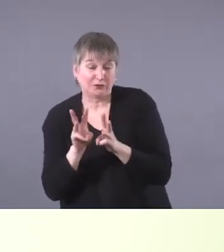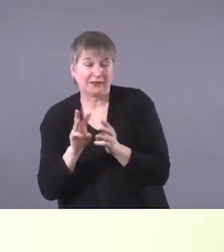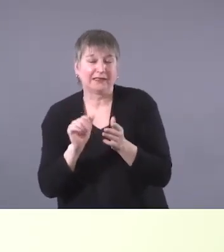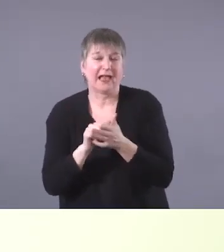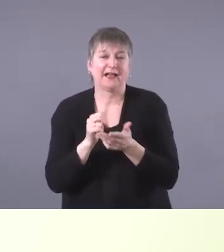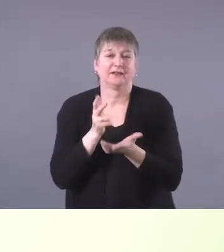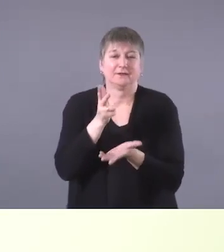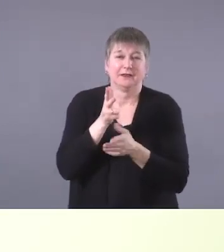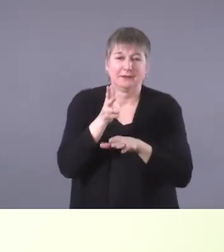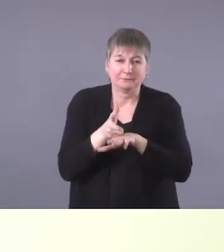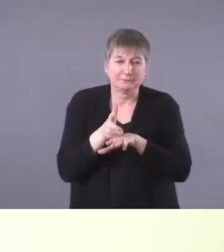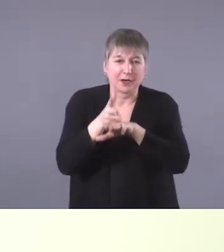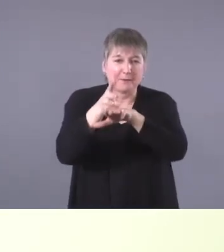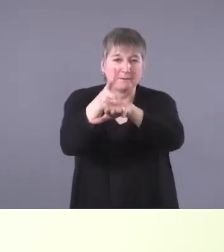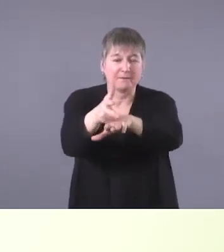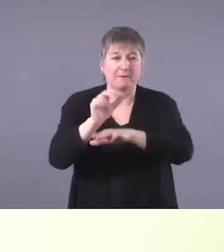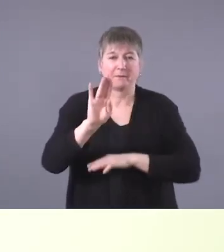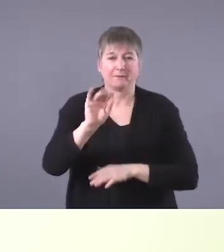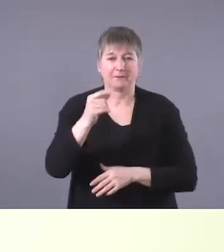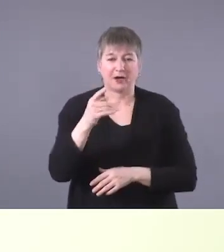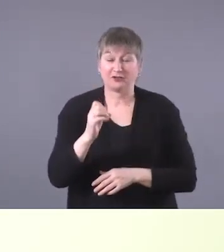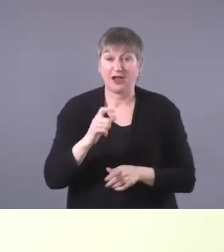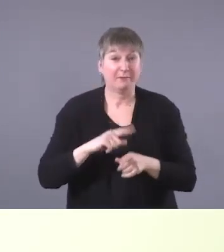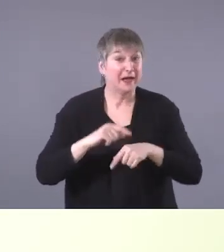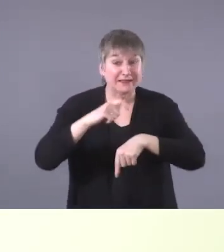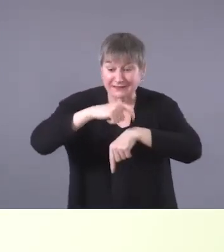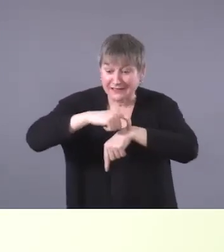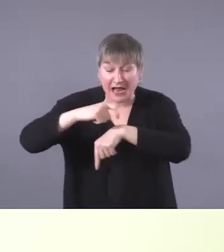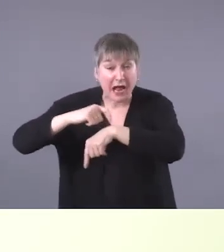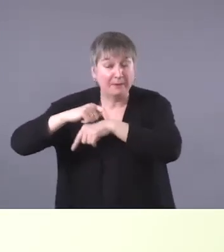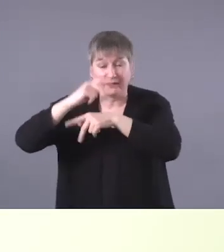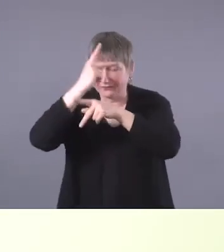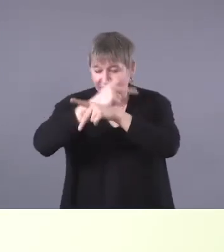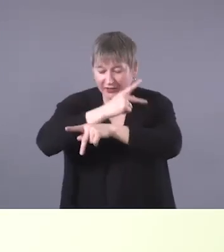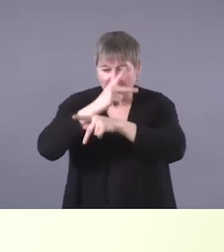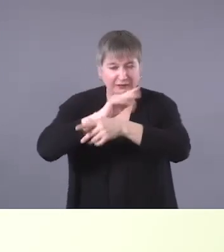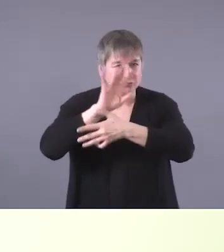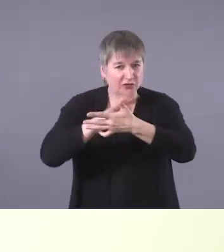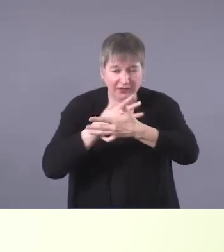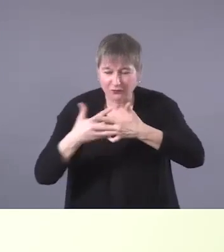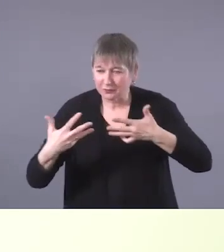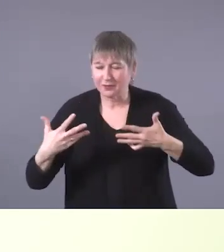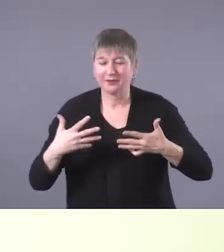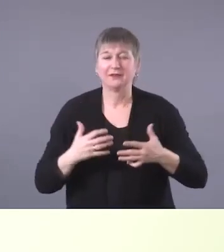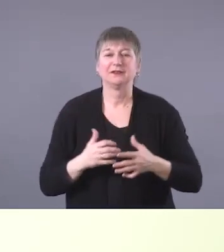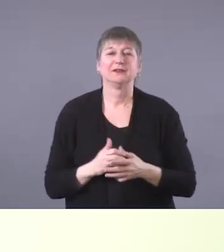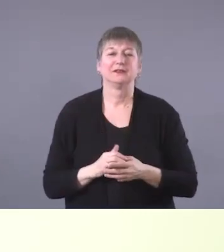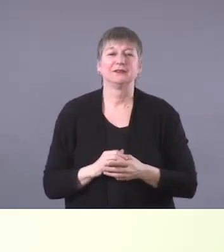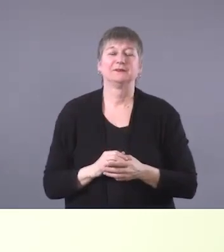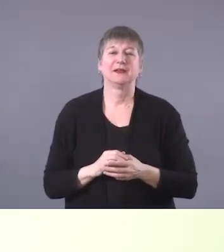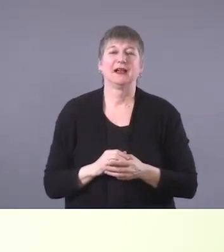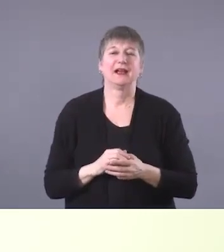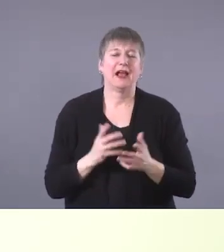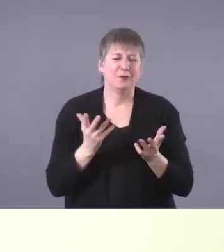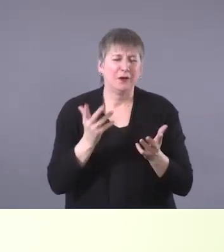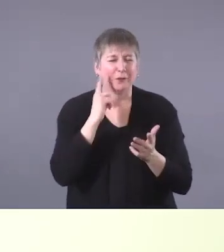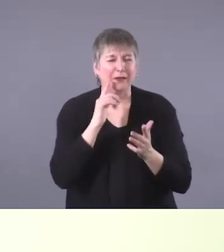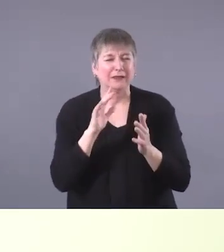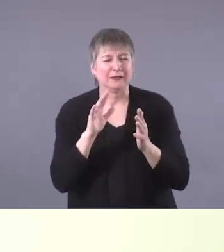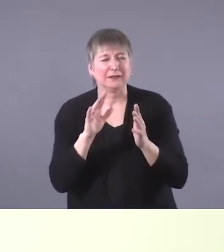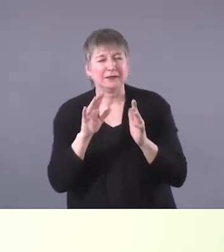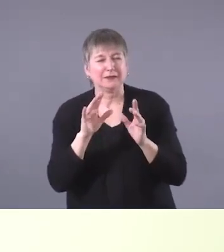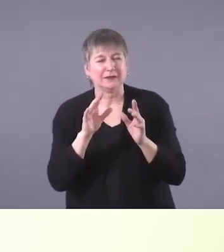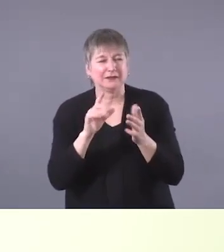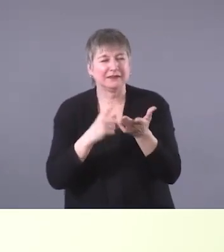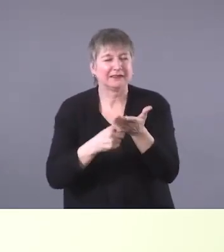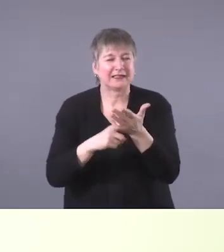carries with it time, timing factors and things that can, can hold you up. Um, so we'll talk about those kinds of awarenesses when